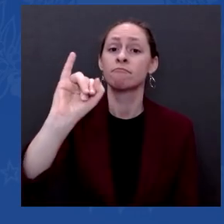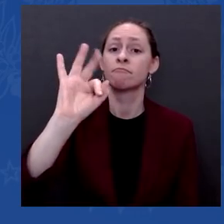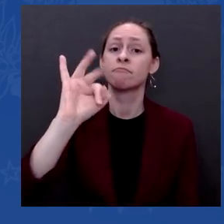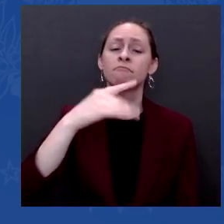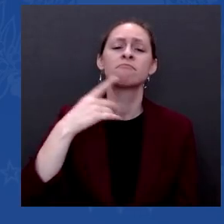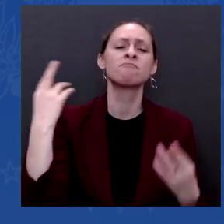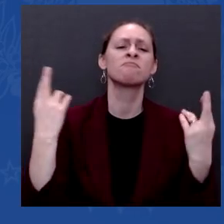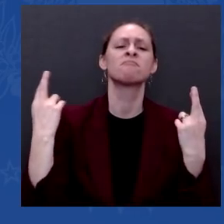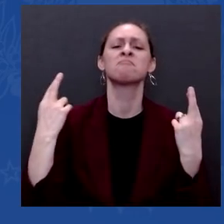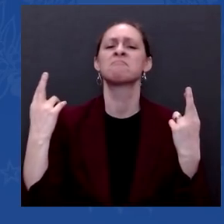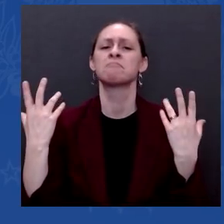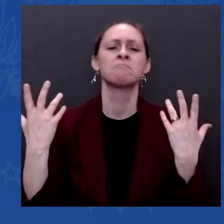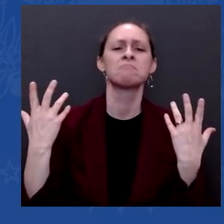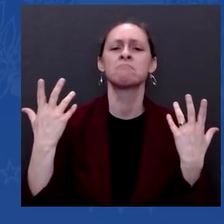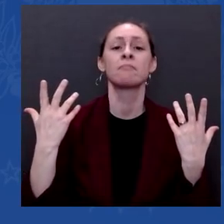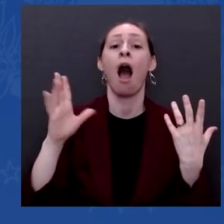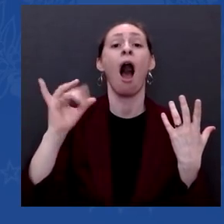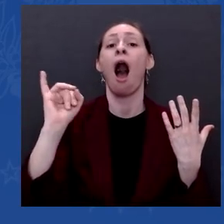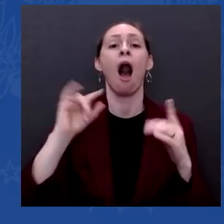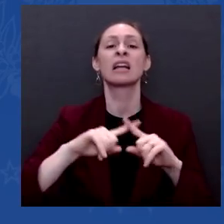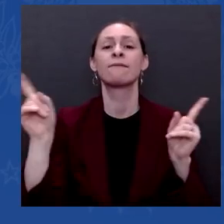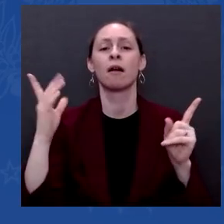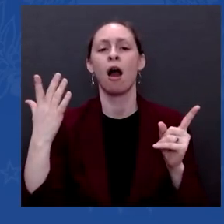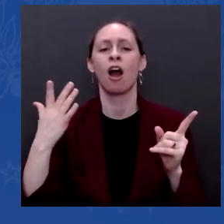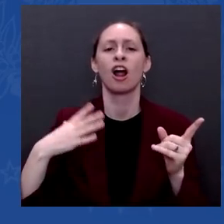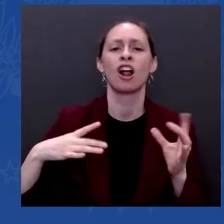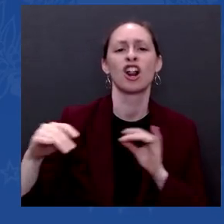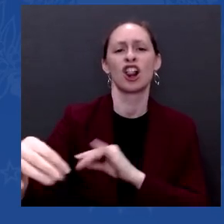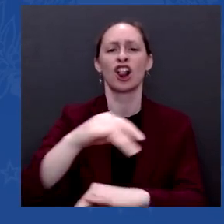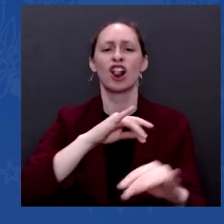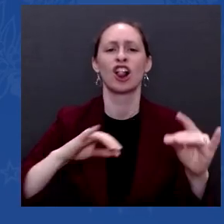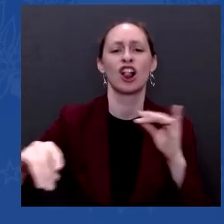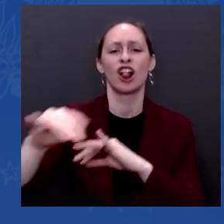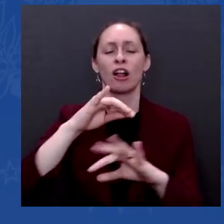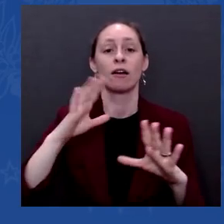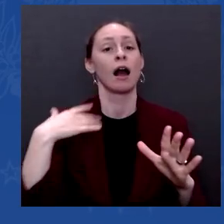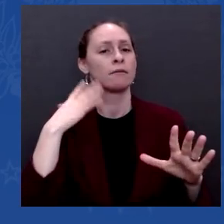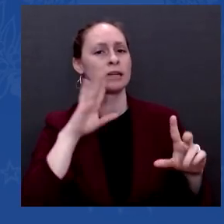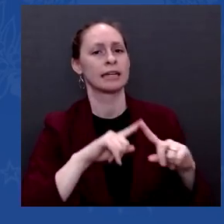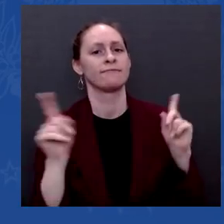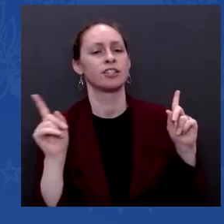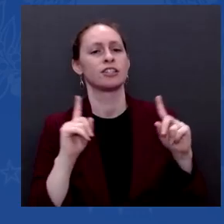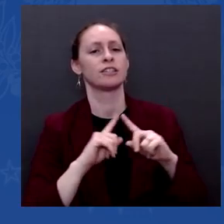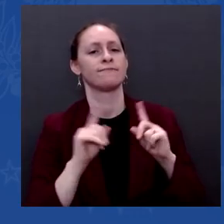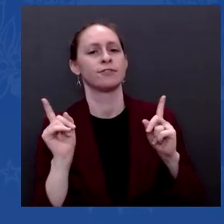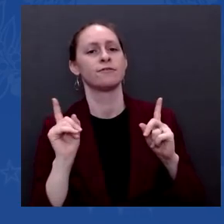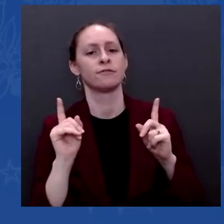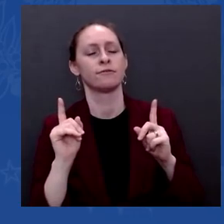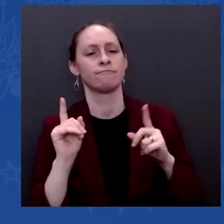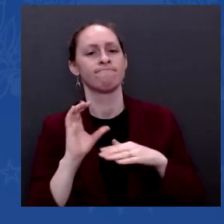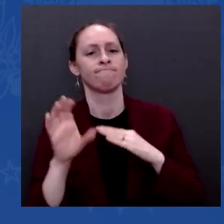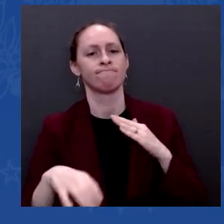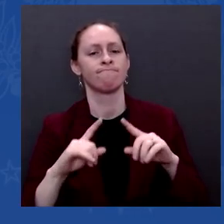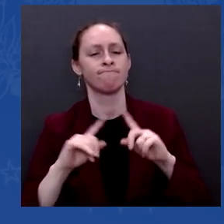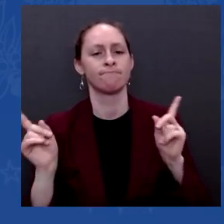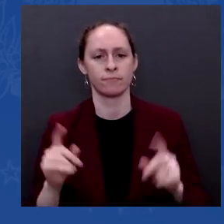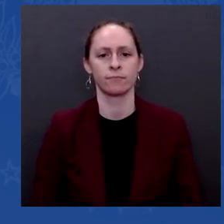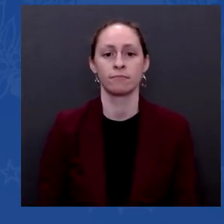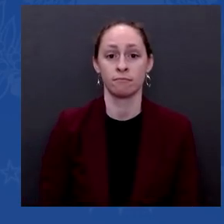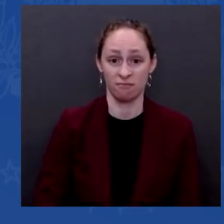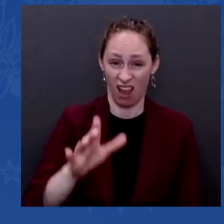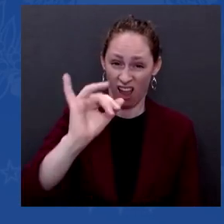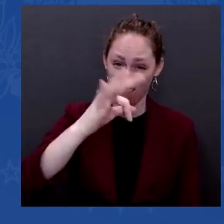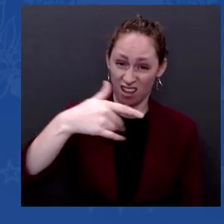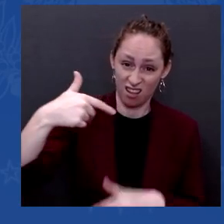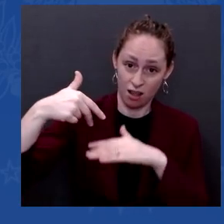amassed on the border, it is going to be a disaster for Russia if they further grade you — invade Ukraine. And that our